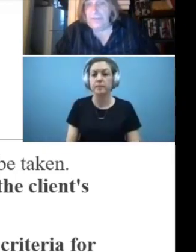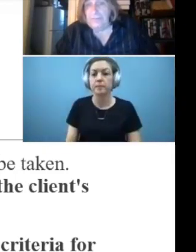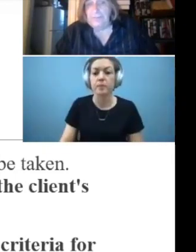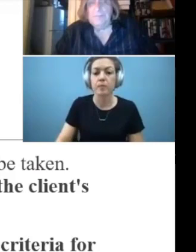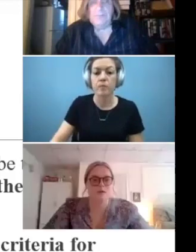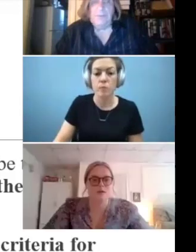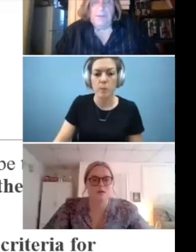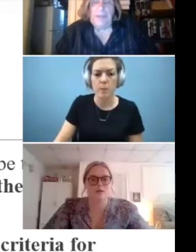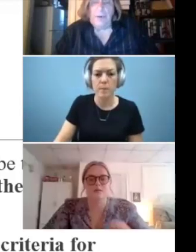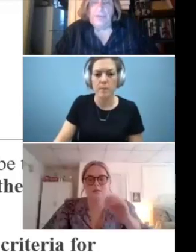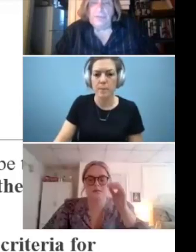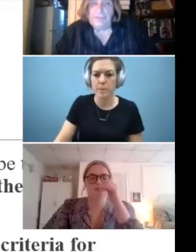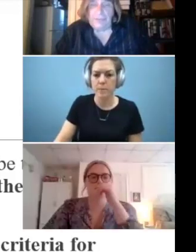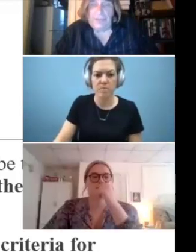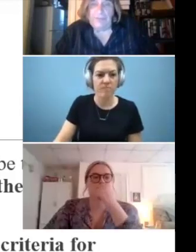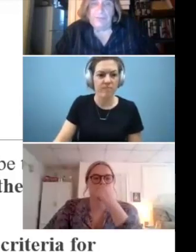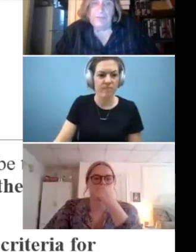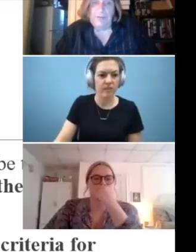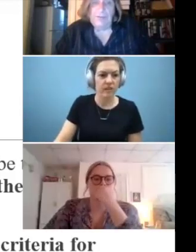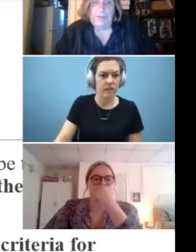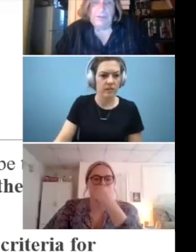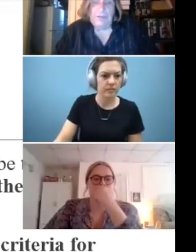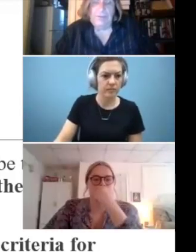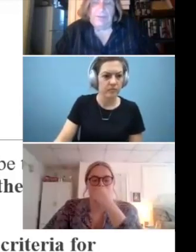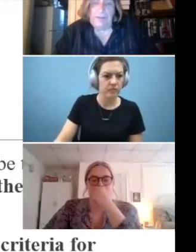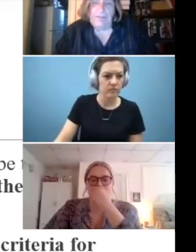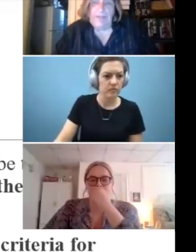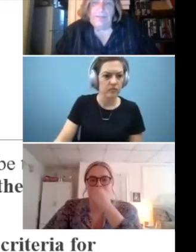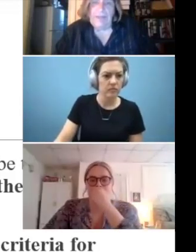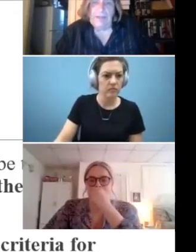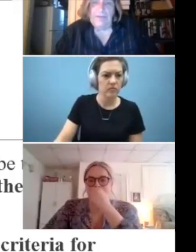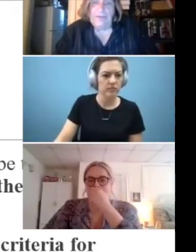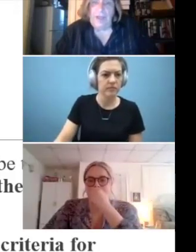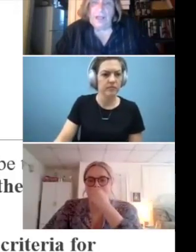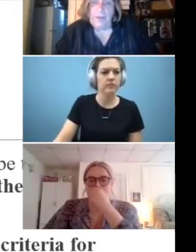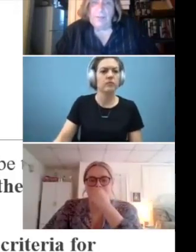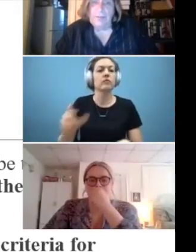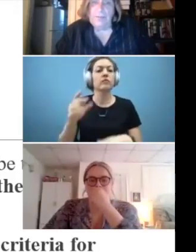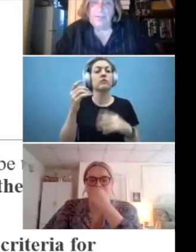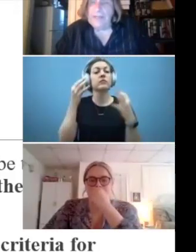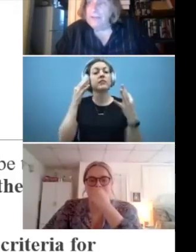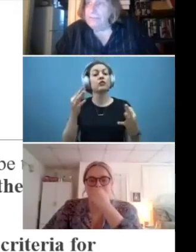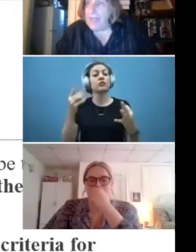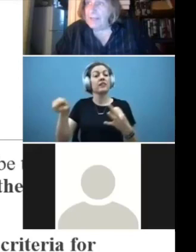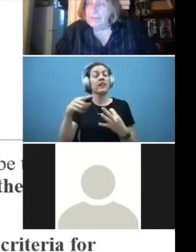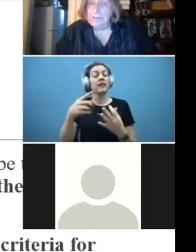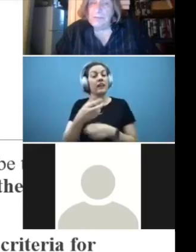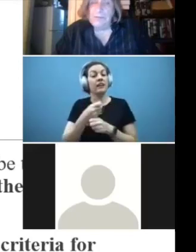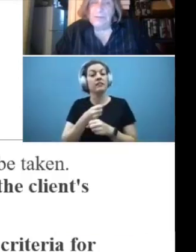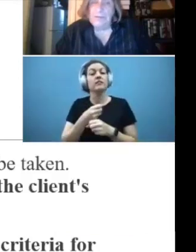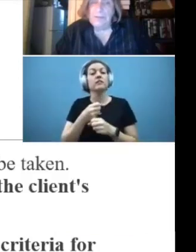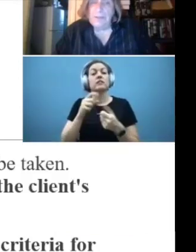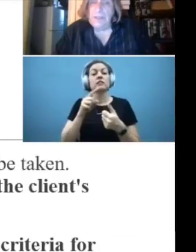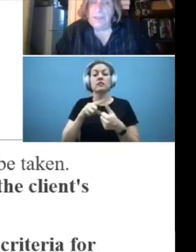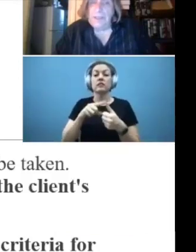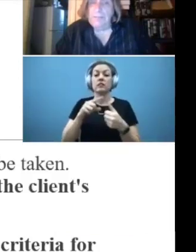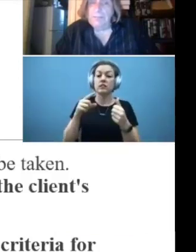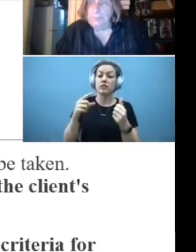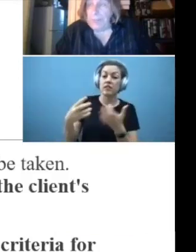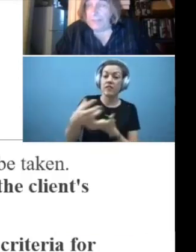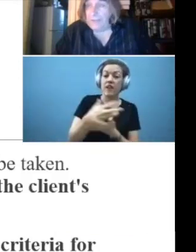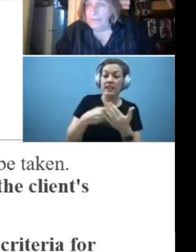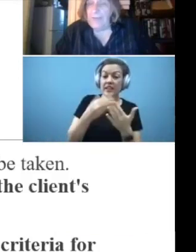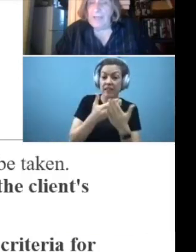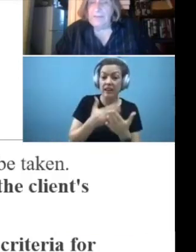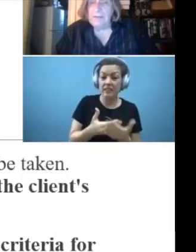the decision that a person receives from a 10-day fact-finding should talk about finding the facts and